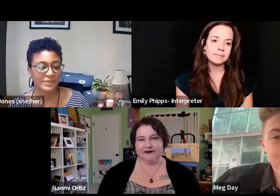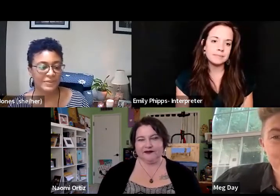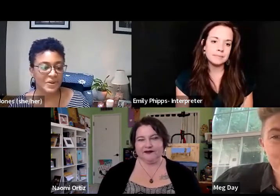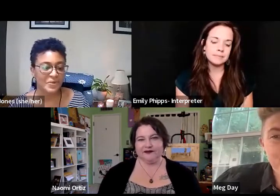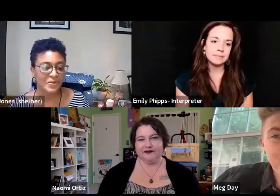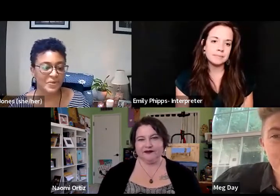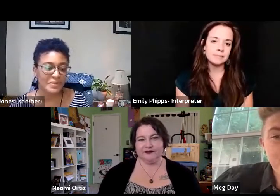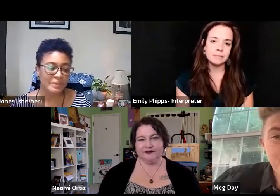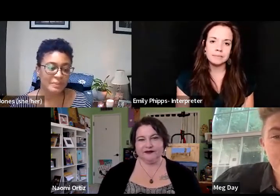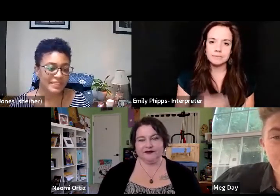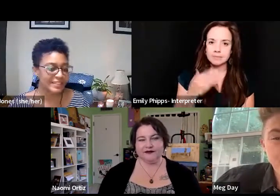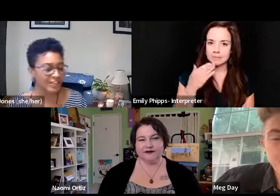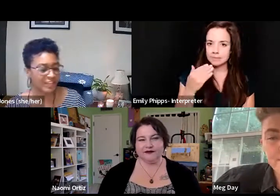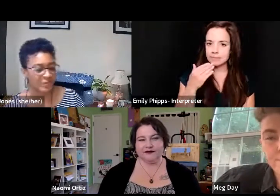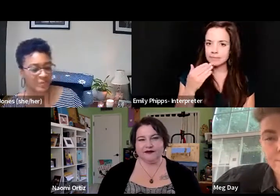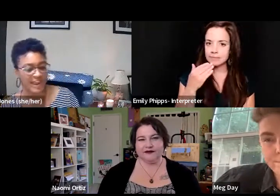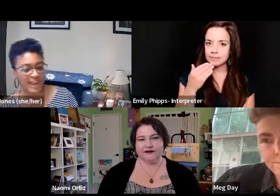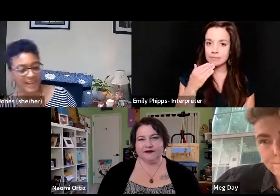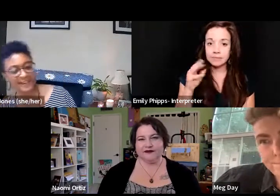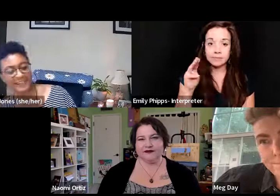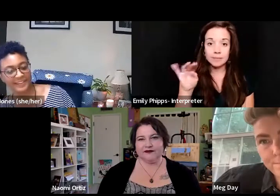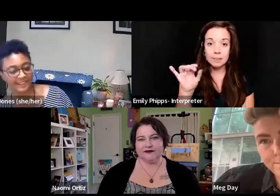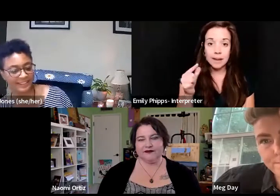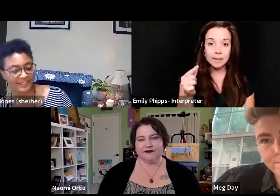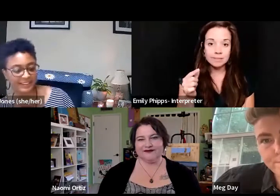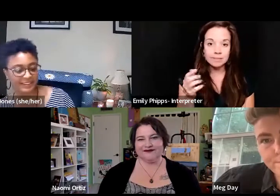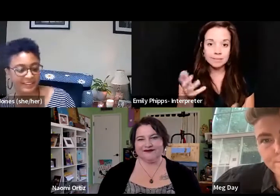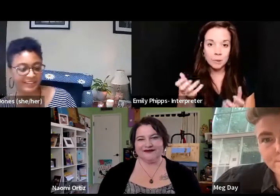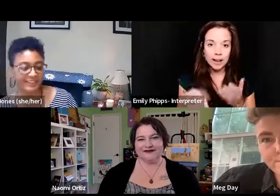Thank you, Naomi. Meg, is there anything you want to add?